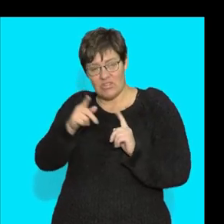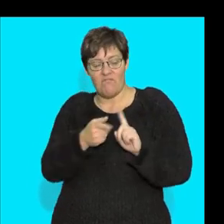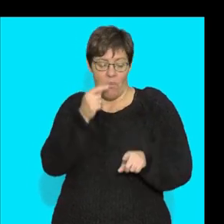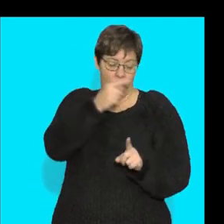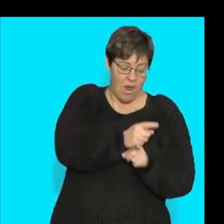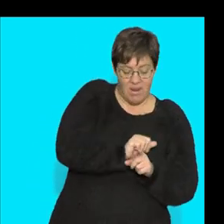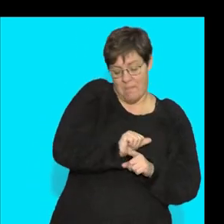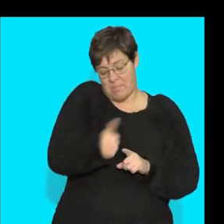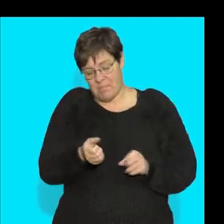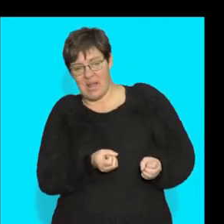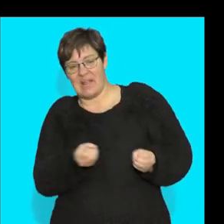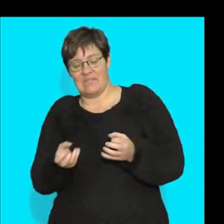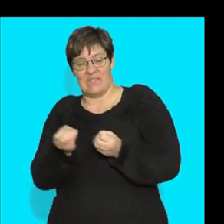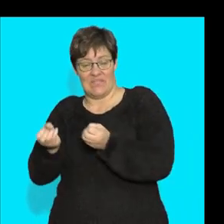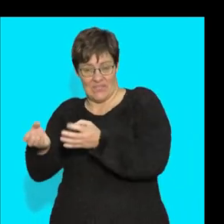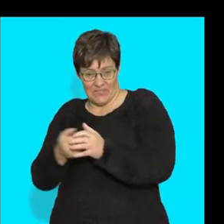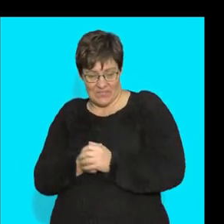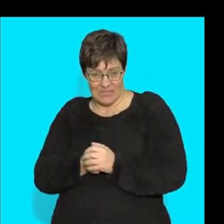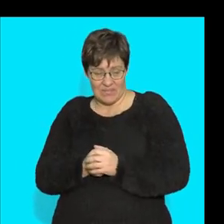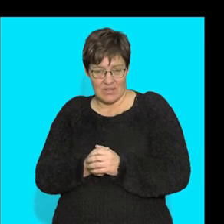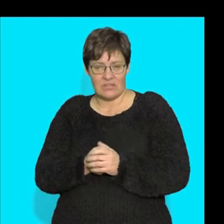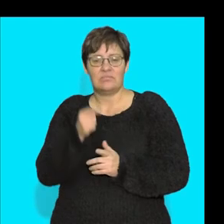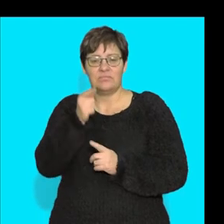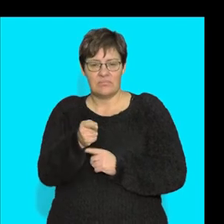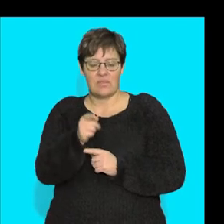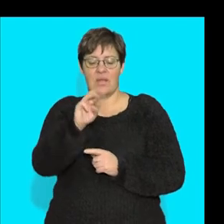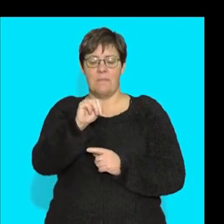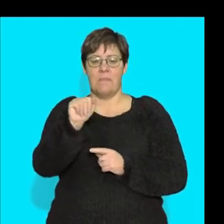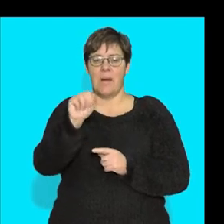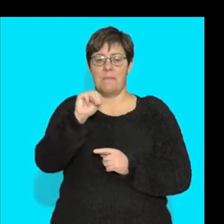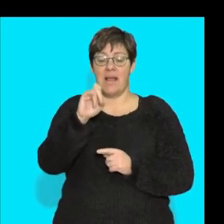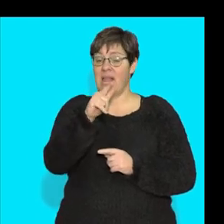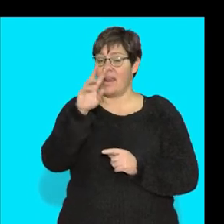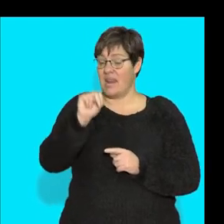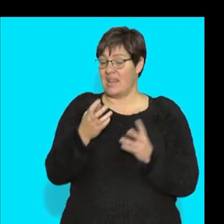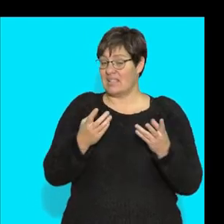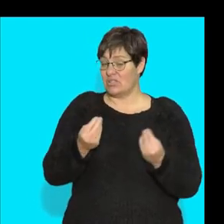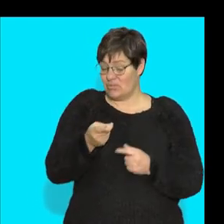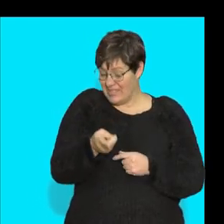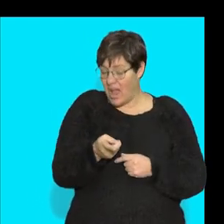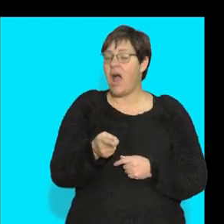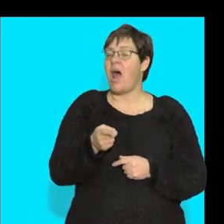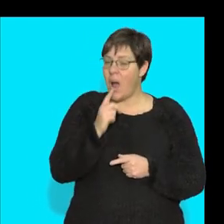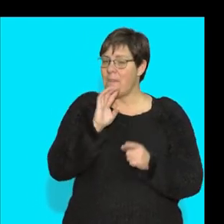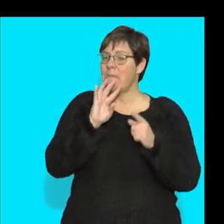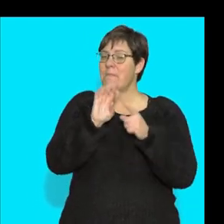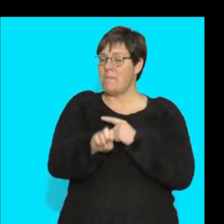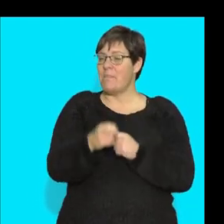to the other. When it comes to this type of mammalian tissue, you need to be able to draw